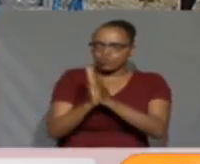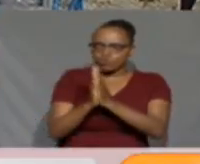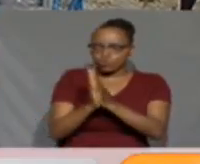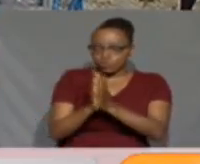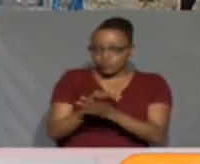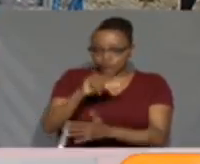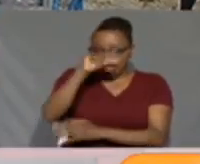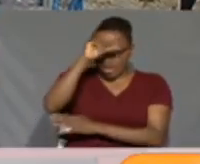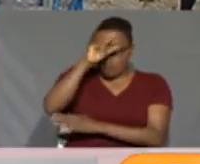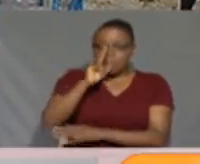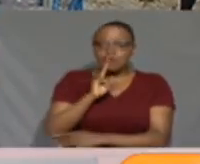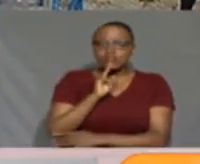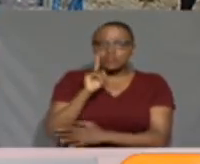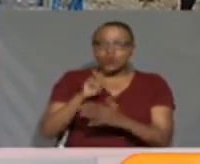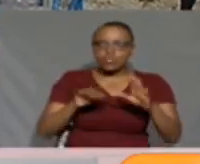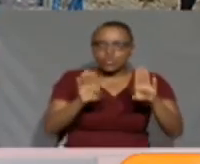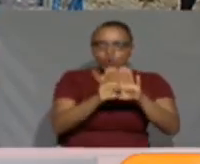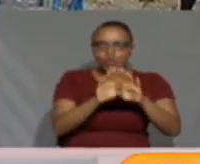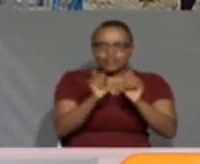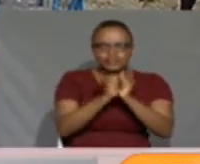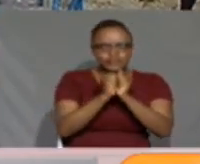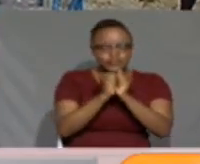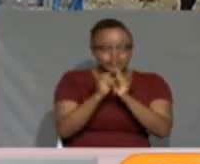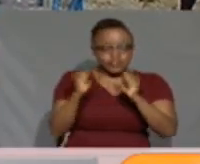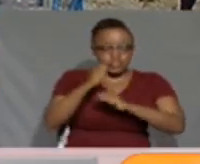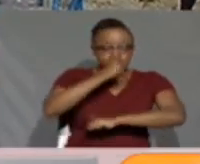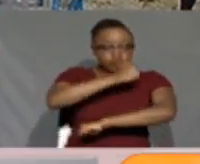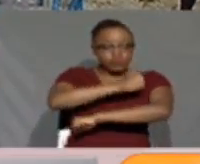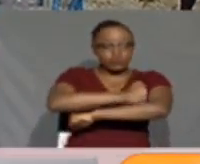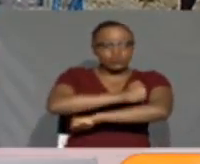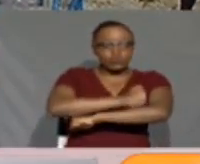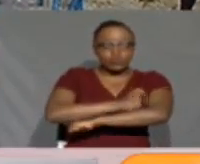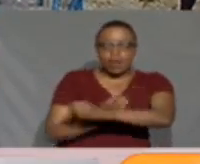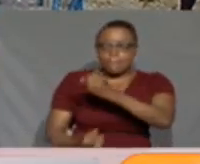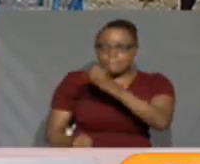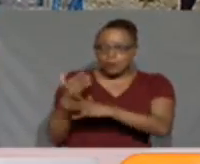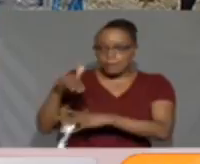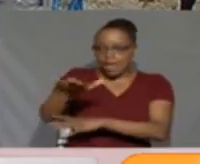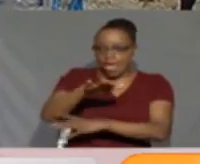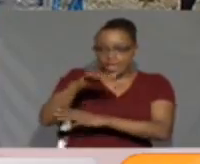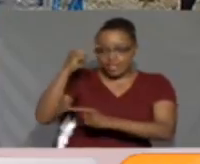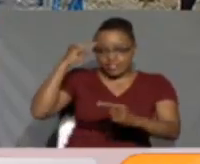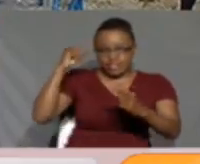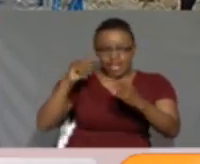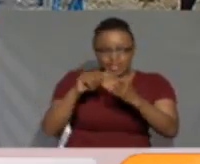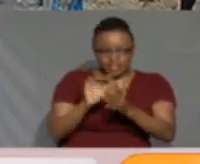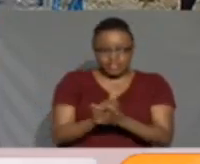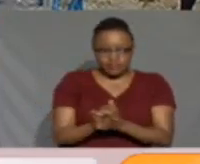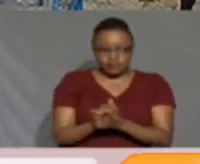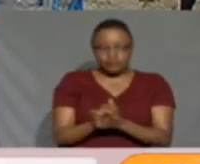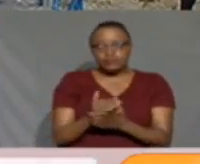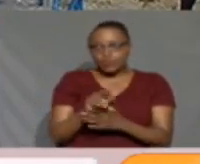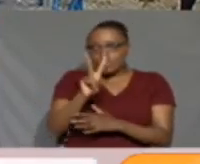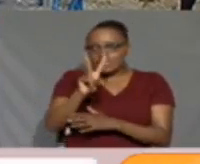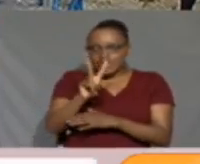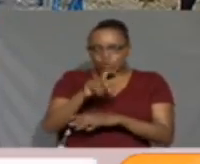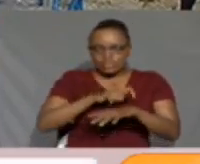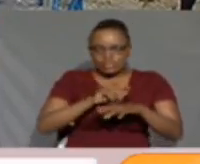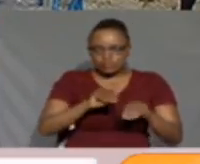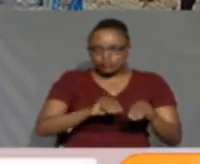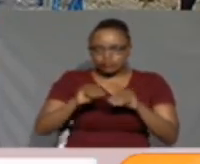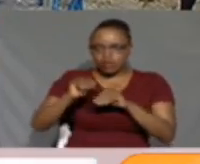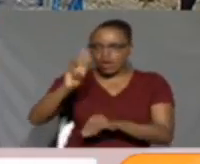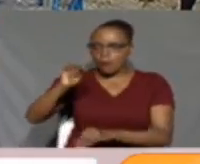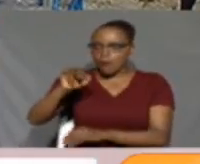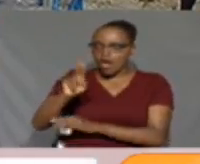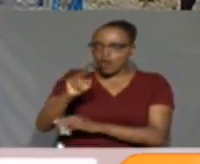The government has ordered the closure of 15 schools set up in areas targeted in the second phase of evictions in the Mow